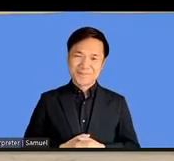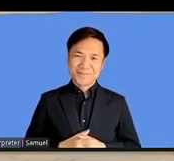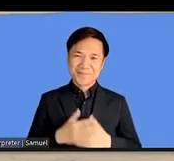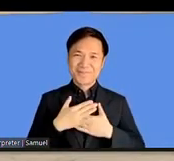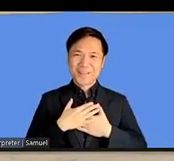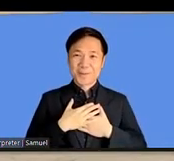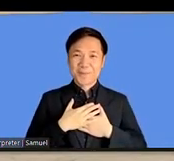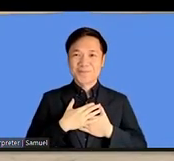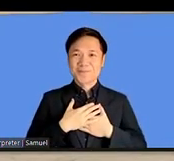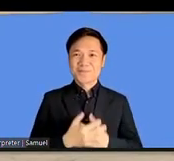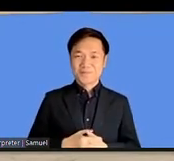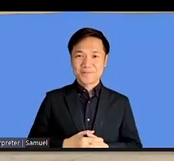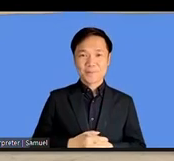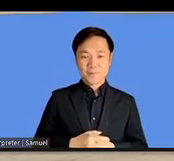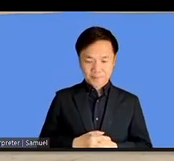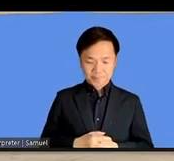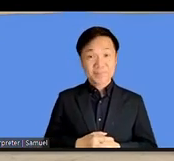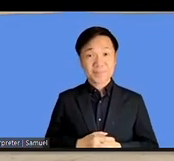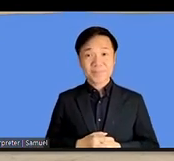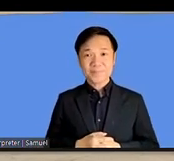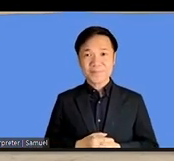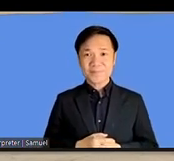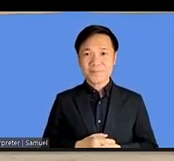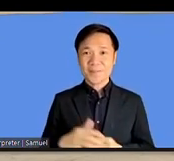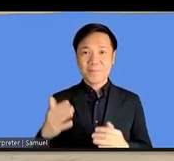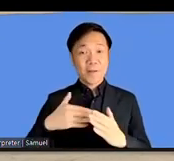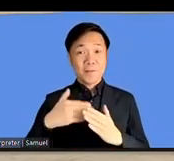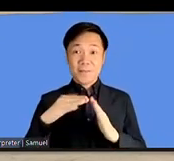Before I move forward,